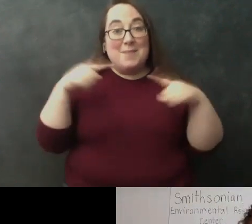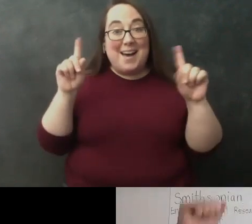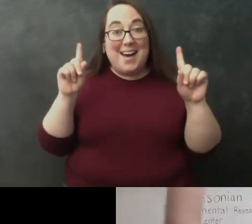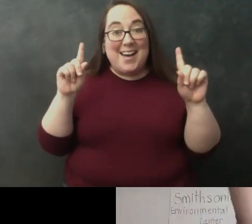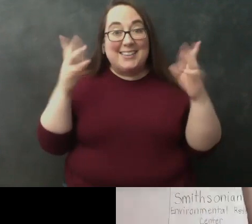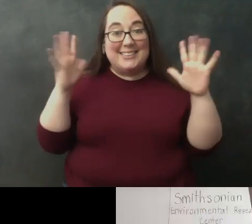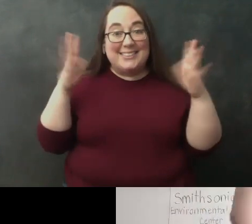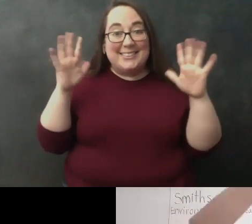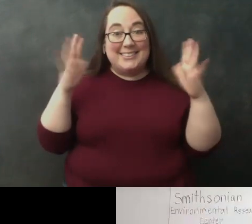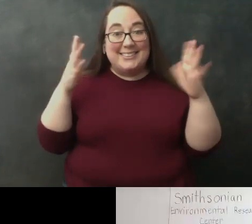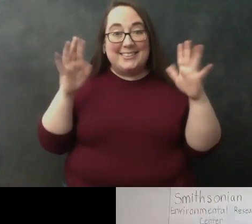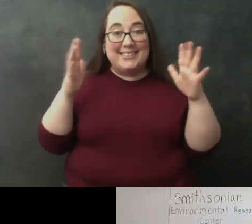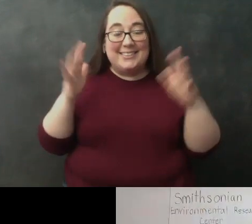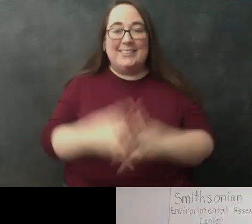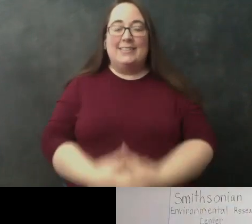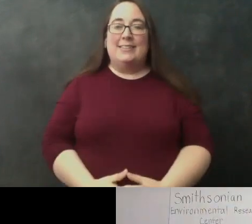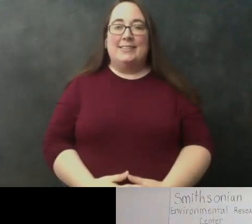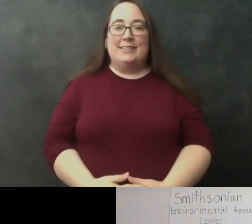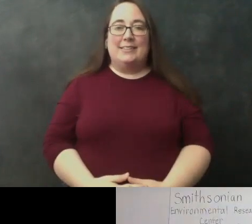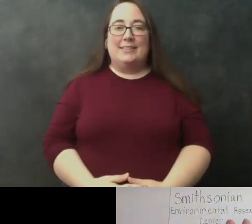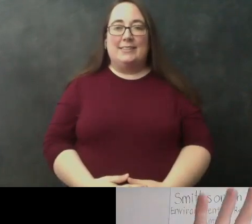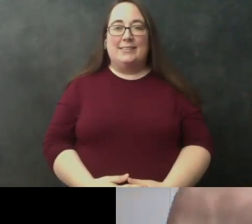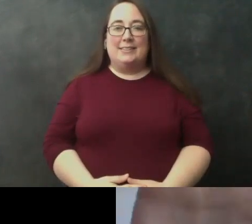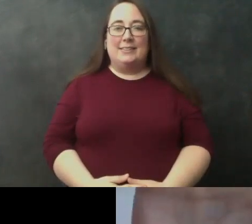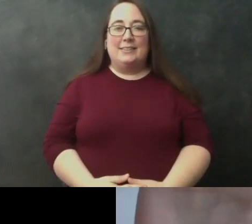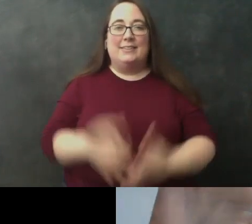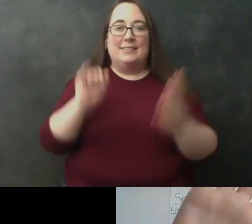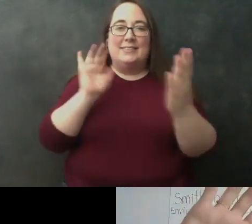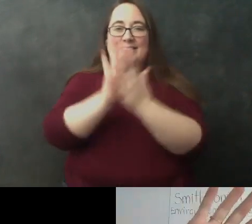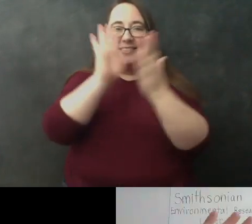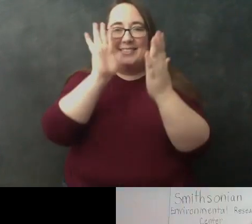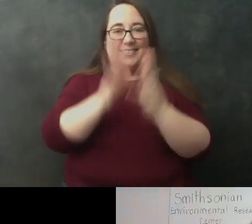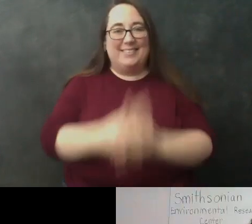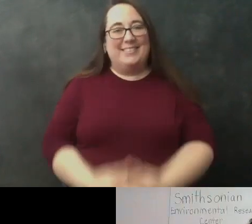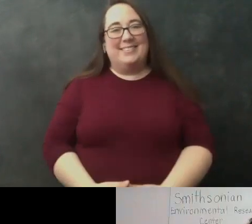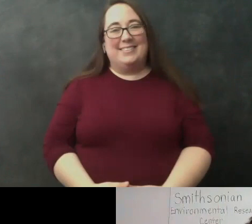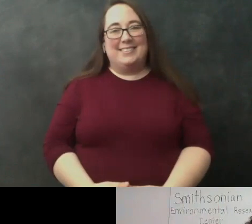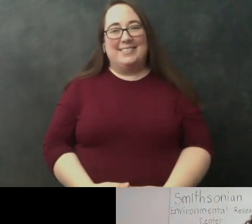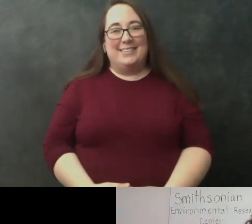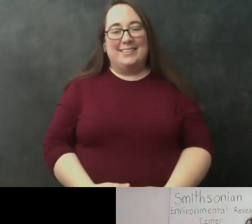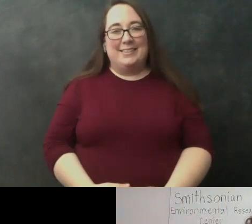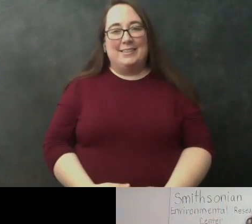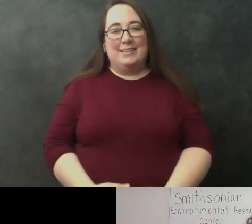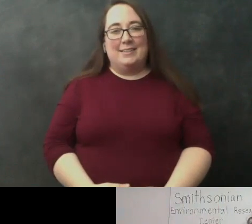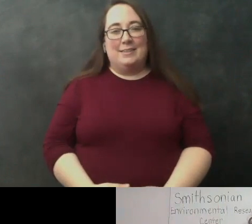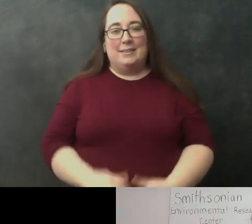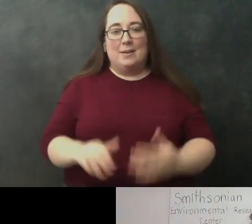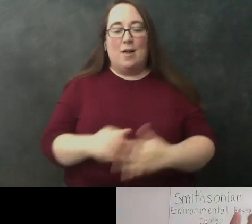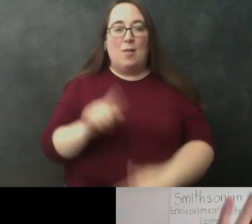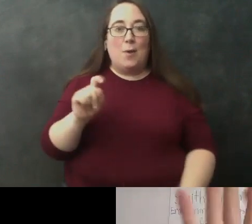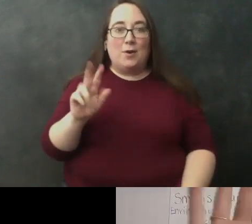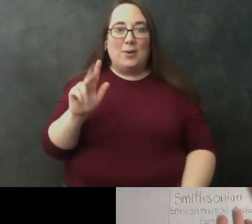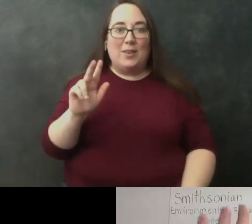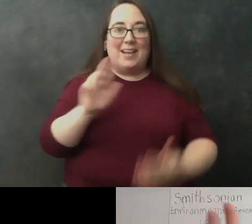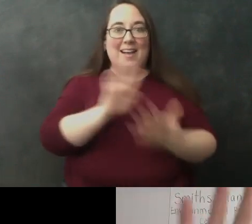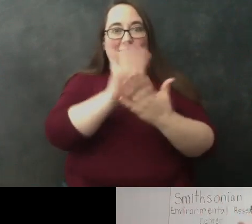we did it i'm giving you katrina a high five i'm giving all 123 of you high